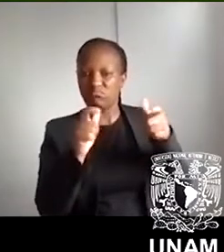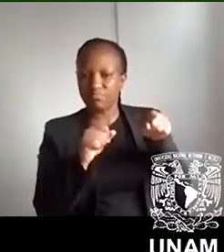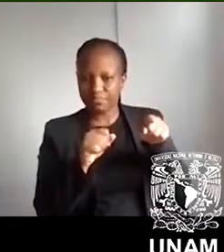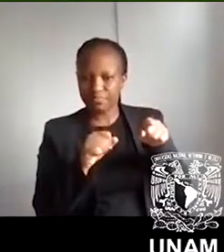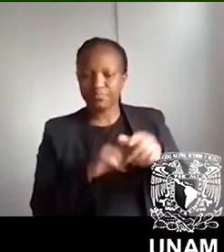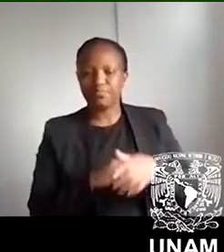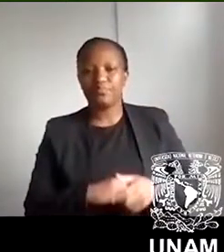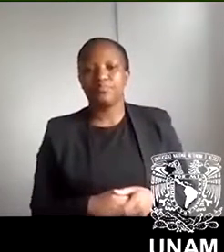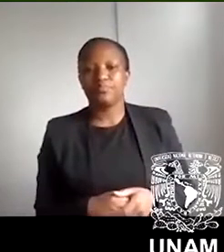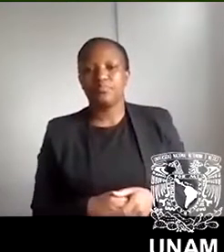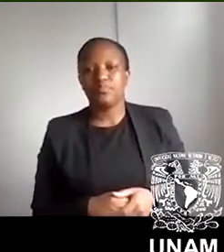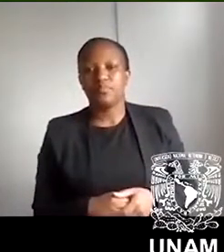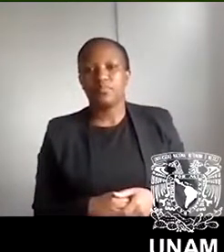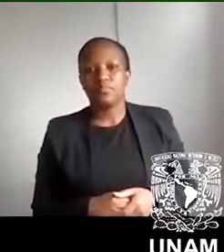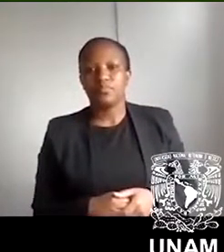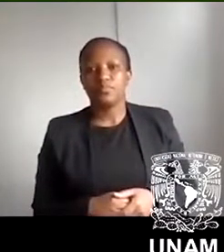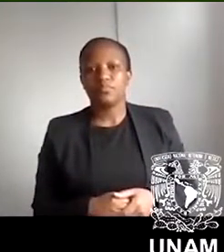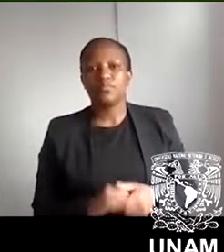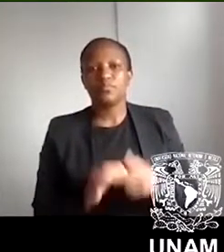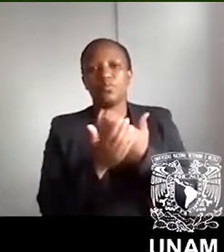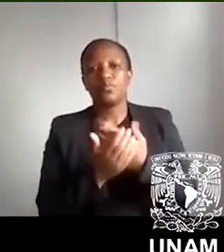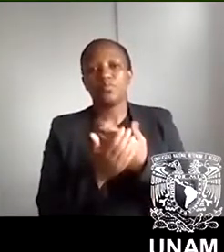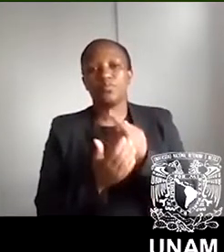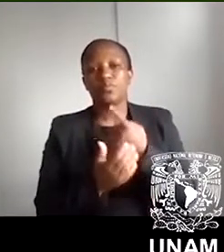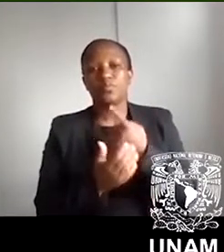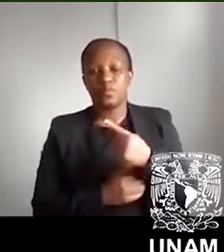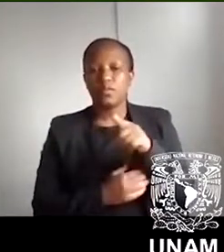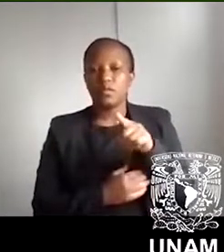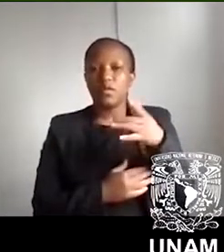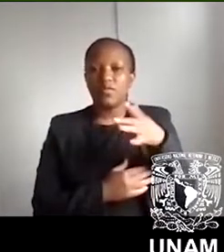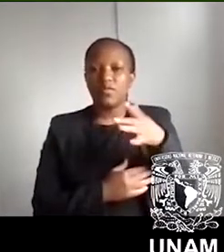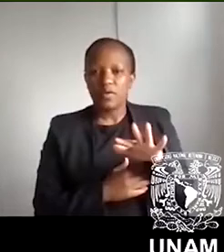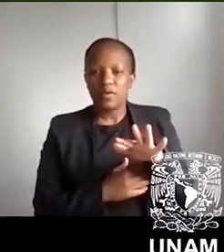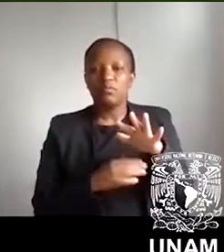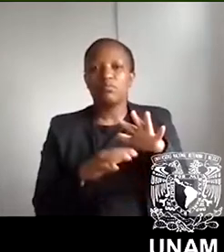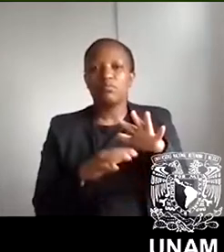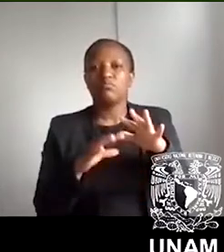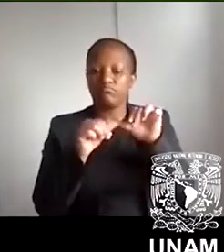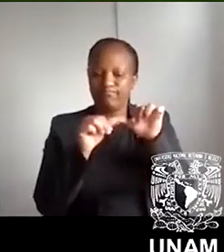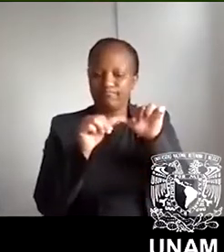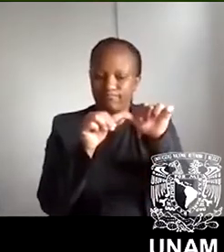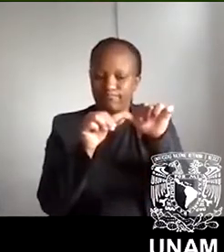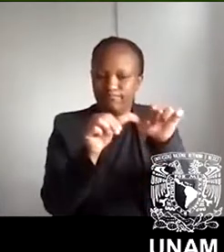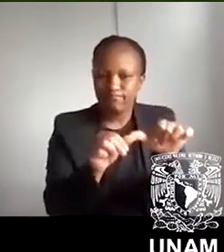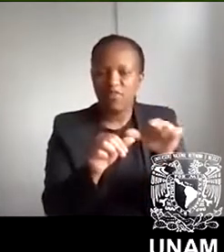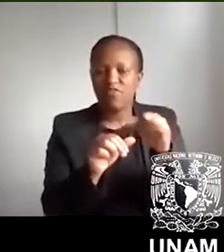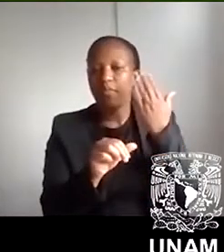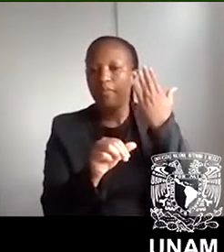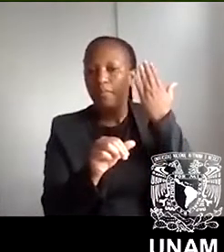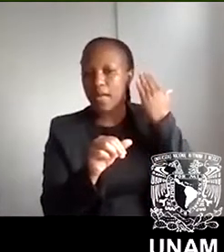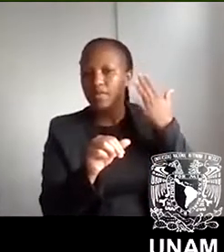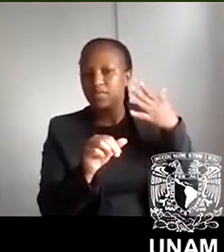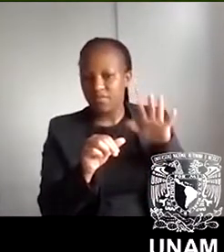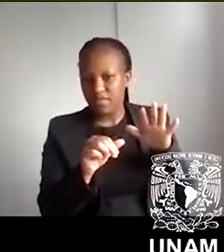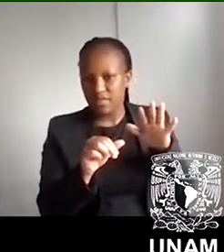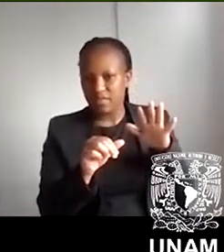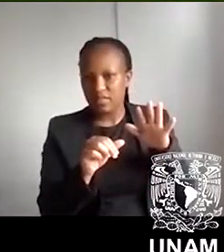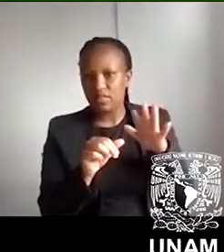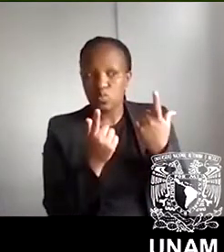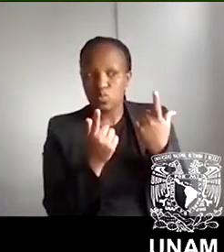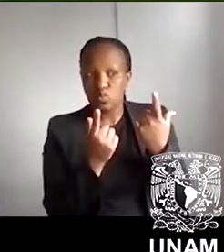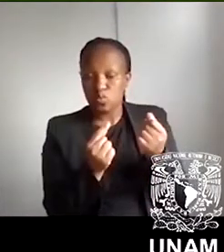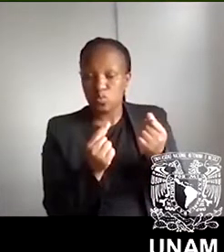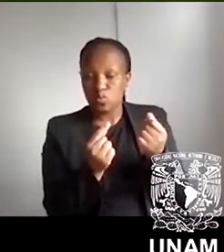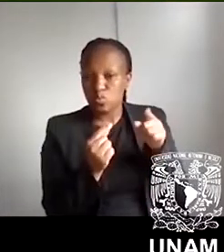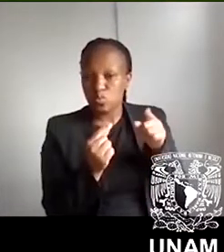say that contemporary Mexican literature gained its form by distancing itself from the recent past. By doing this, an